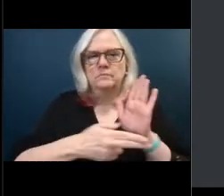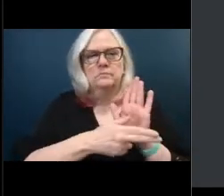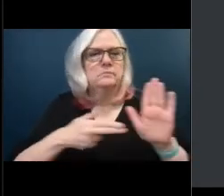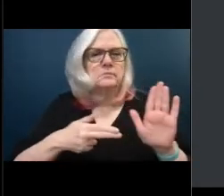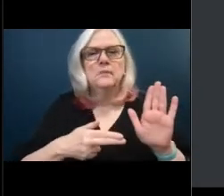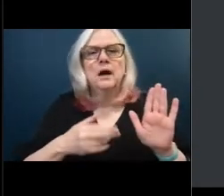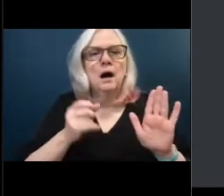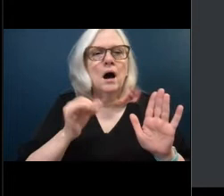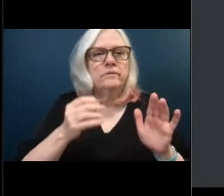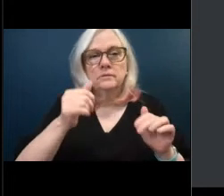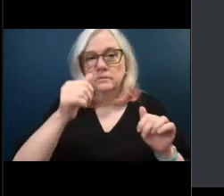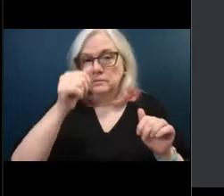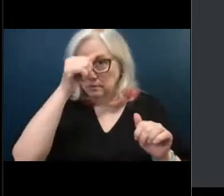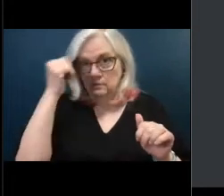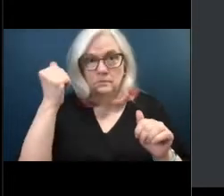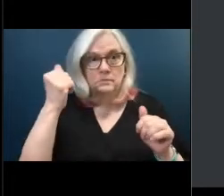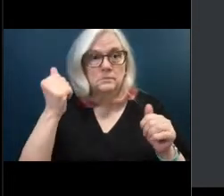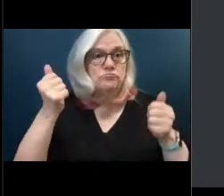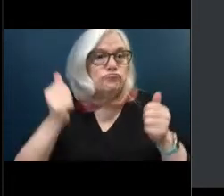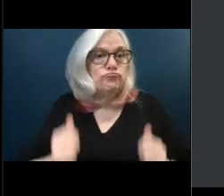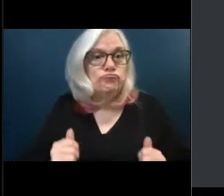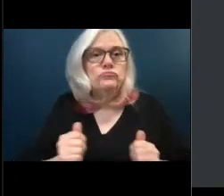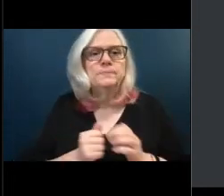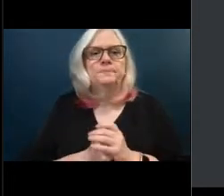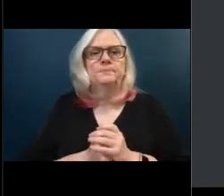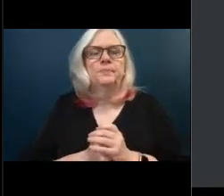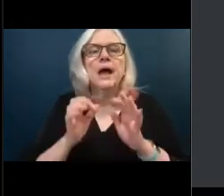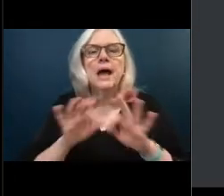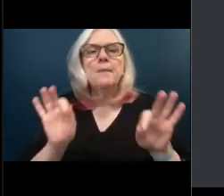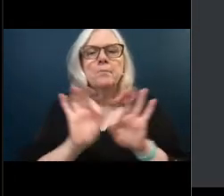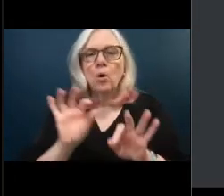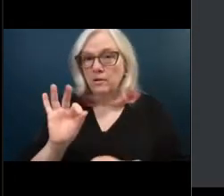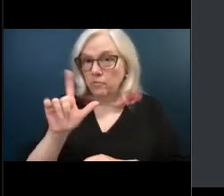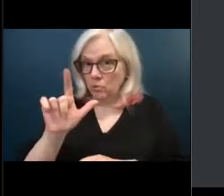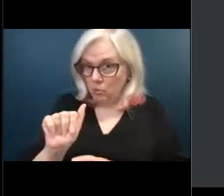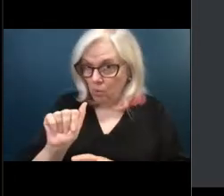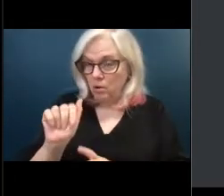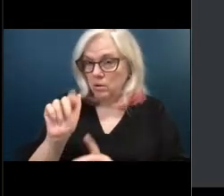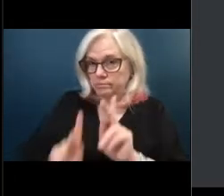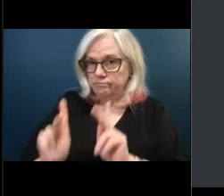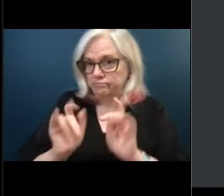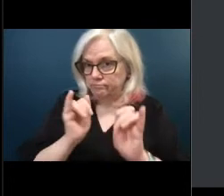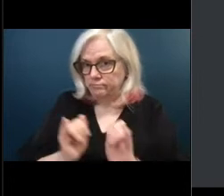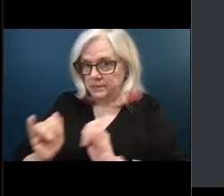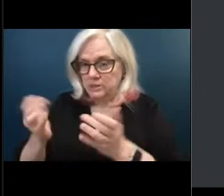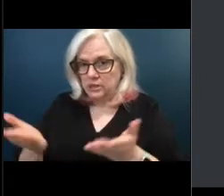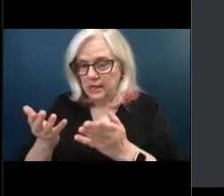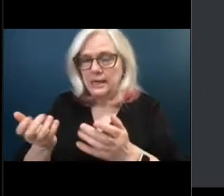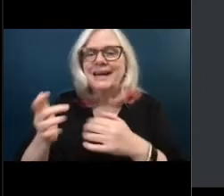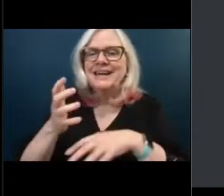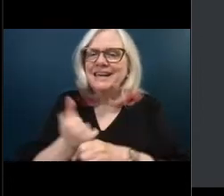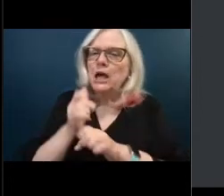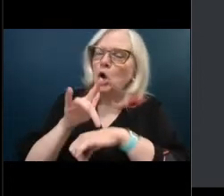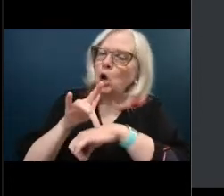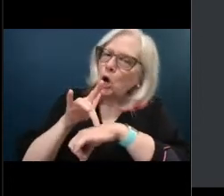And whereas it is imperative that Floridians with Alzheimer's receive early diagnosis and have access to quality, affordable